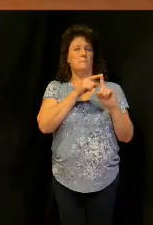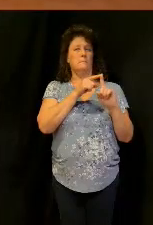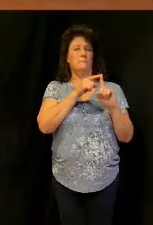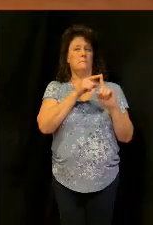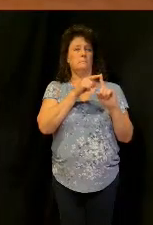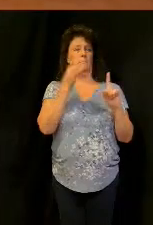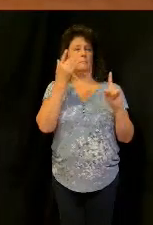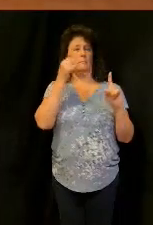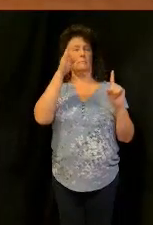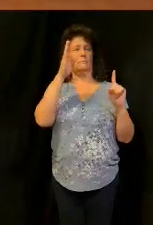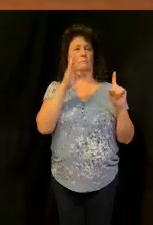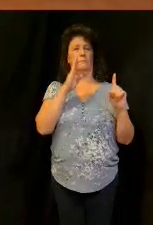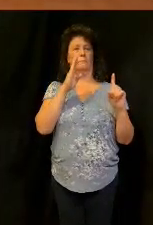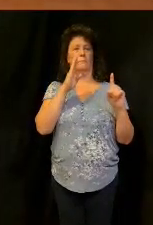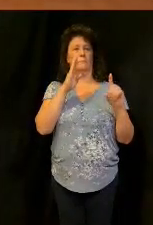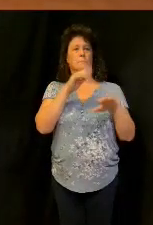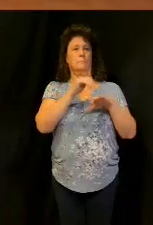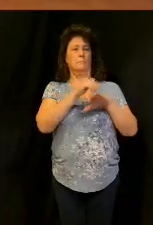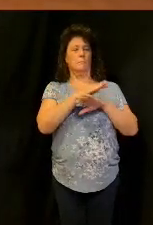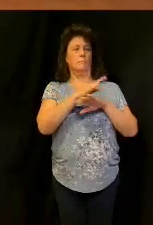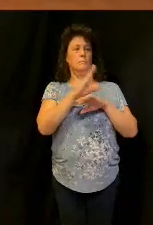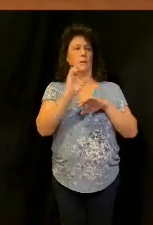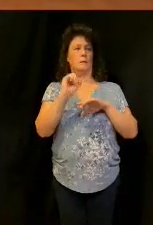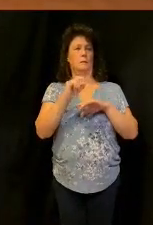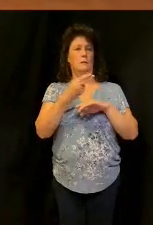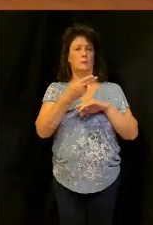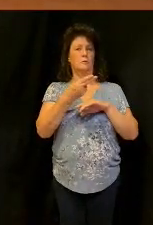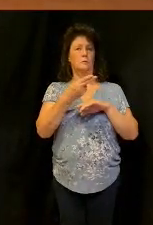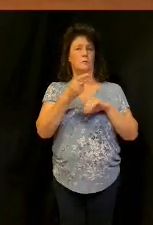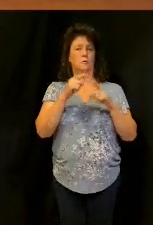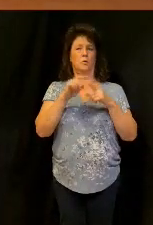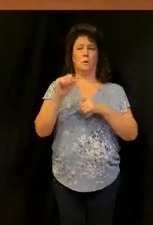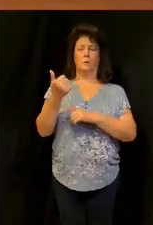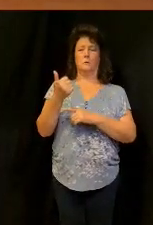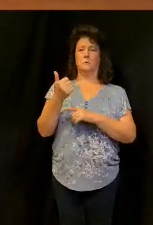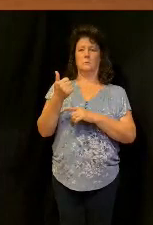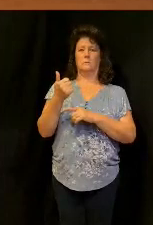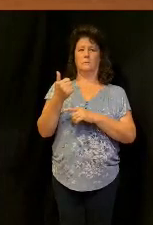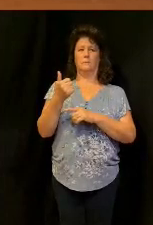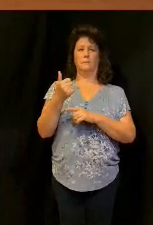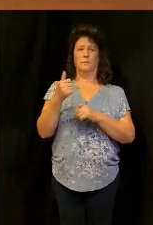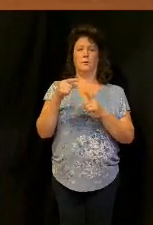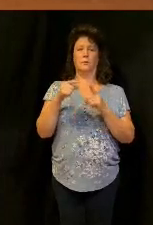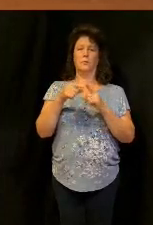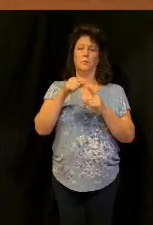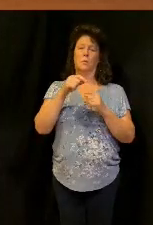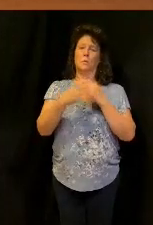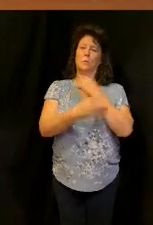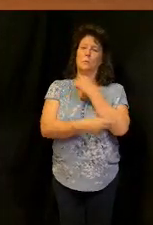why did God send Elijah to a to a poor woman